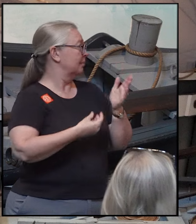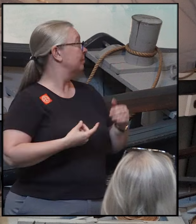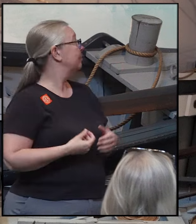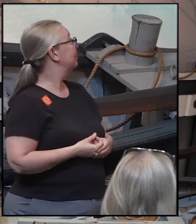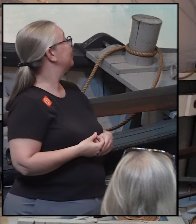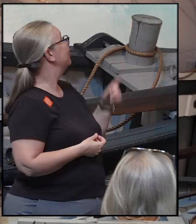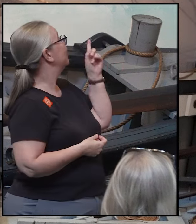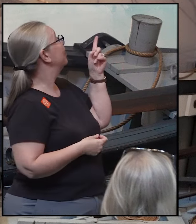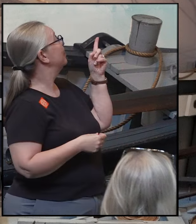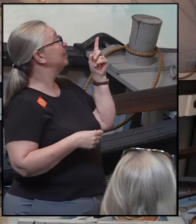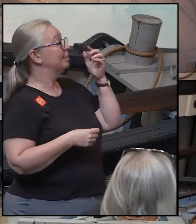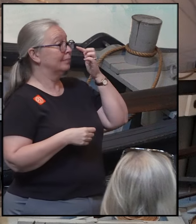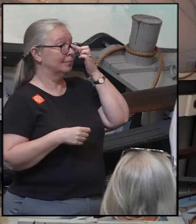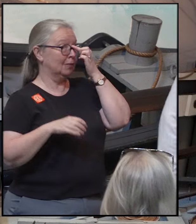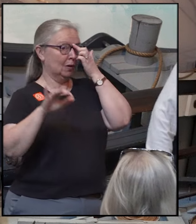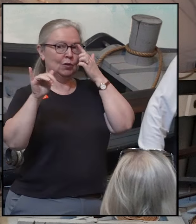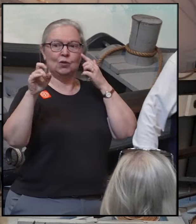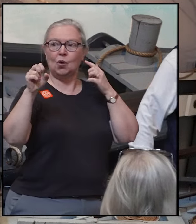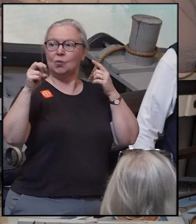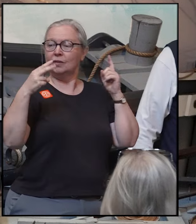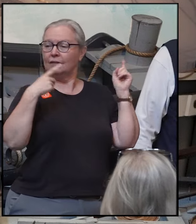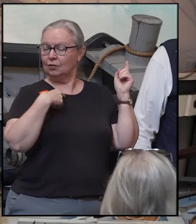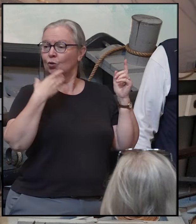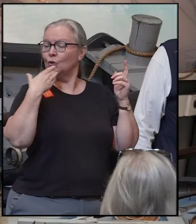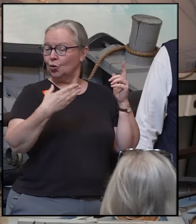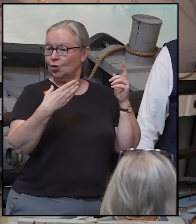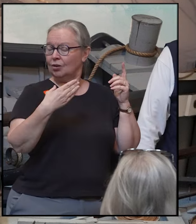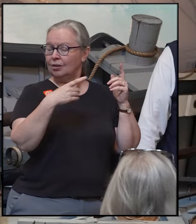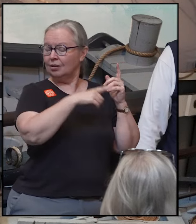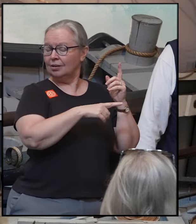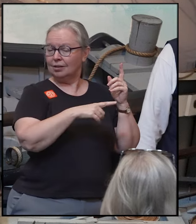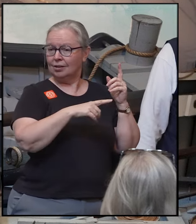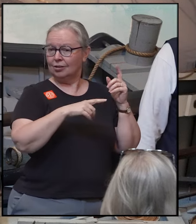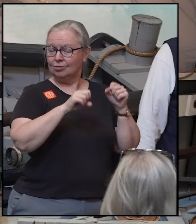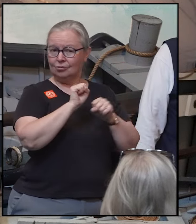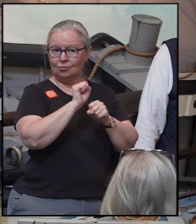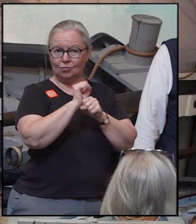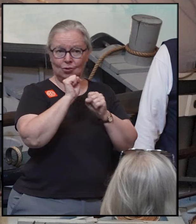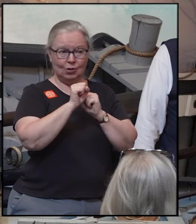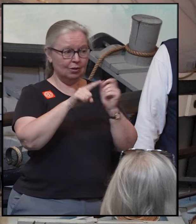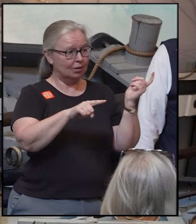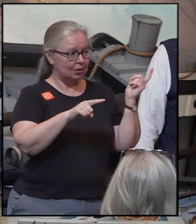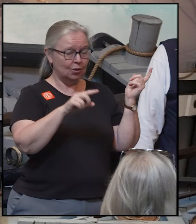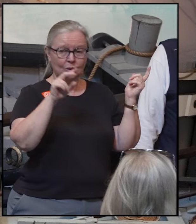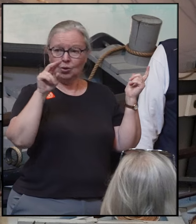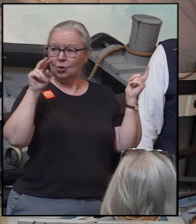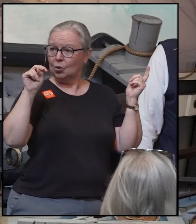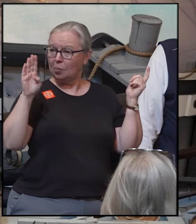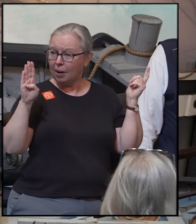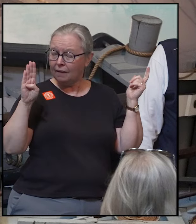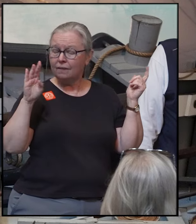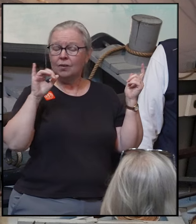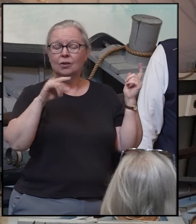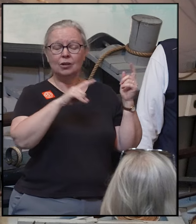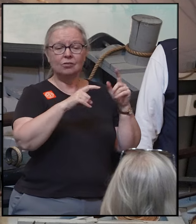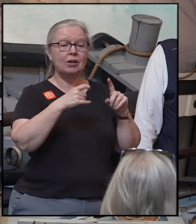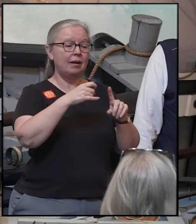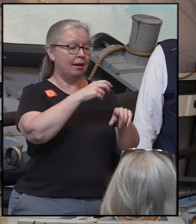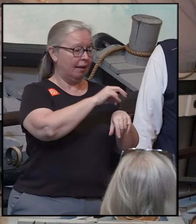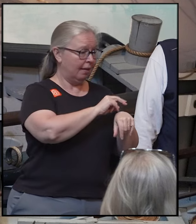young Joseph, he had a really good career as a whaler out of New Bedford as well as Nantucket.